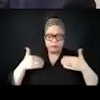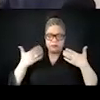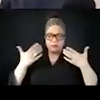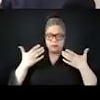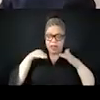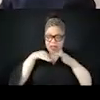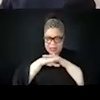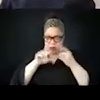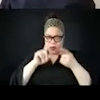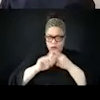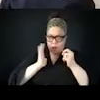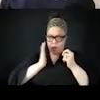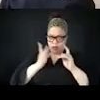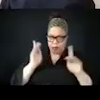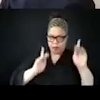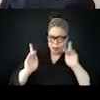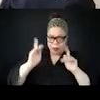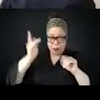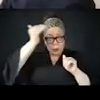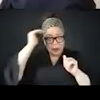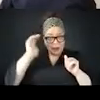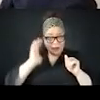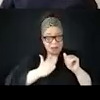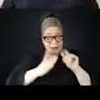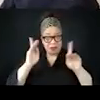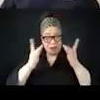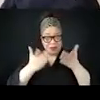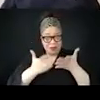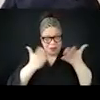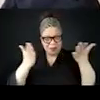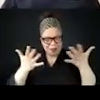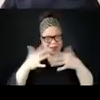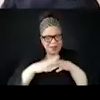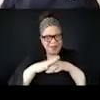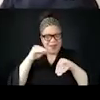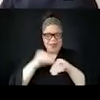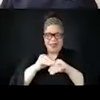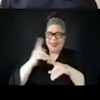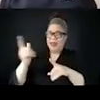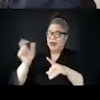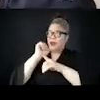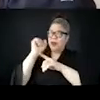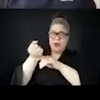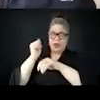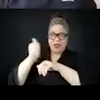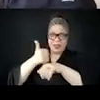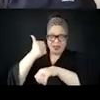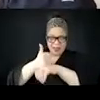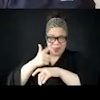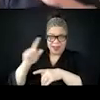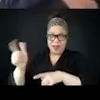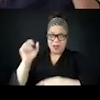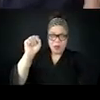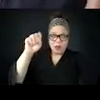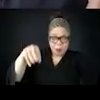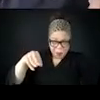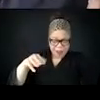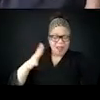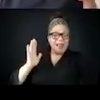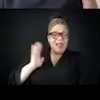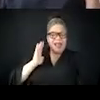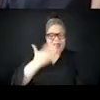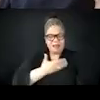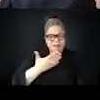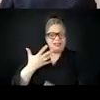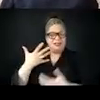um, and our reliance on apps as tools of communication, information, access in other parts of our